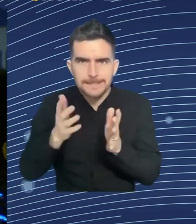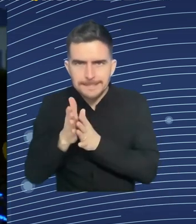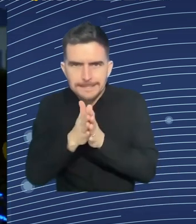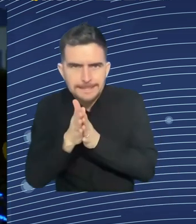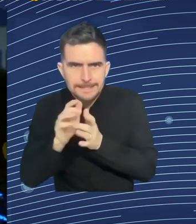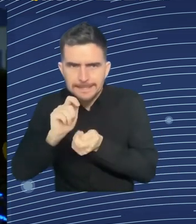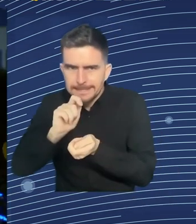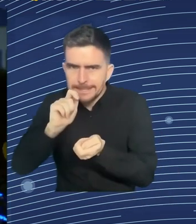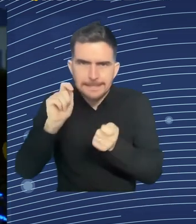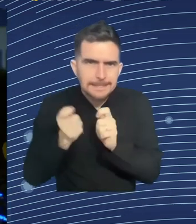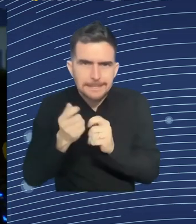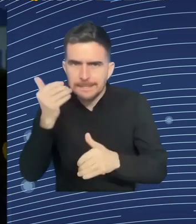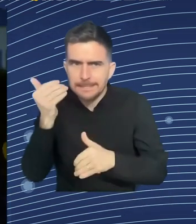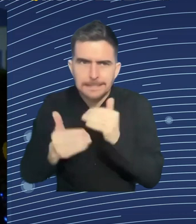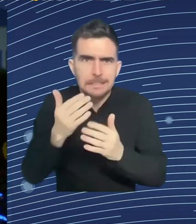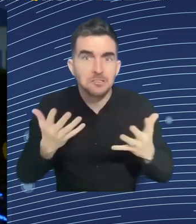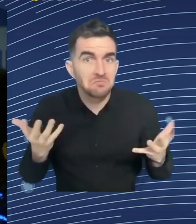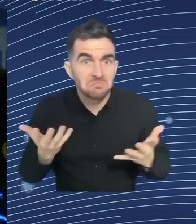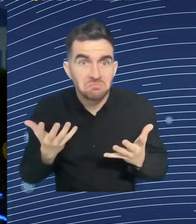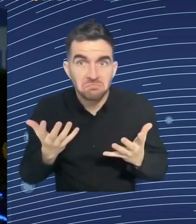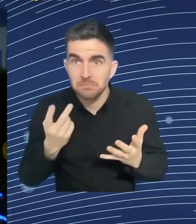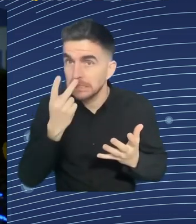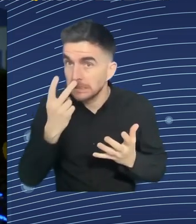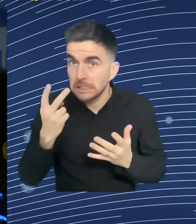No. No. Oh, no. moved too much now.